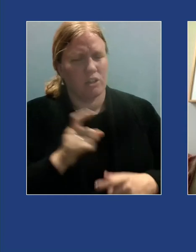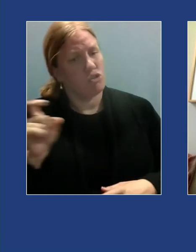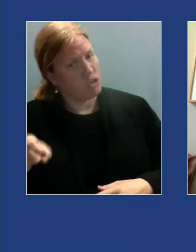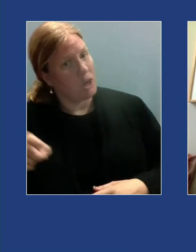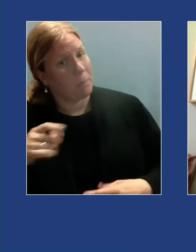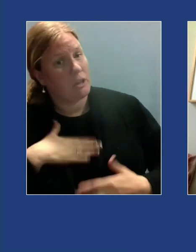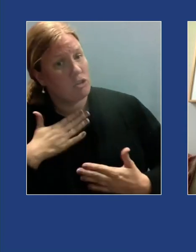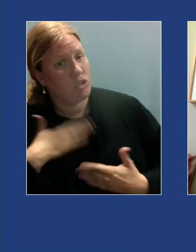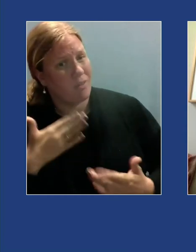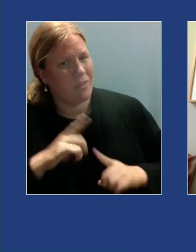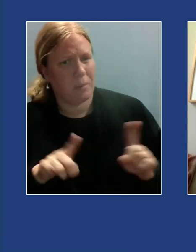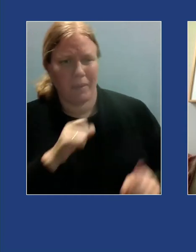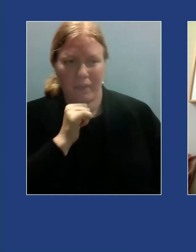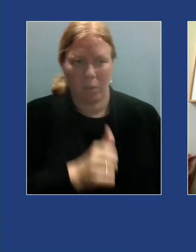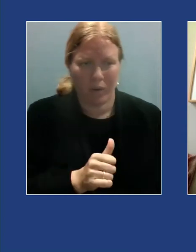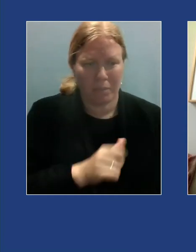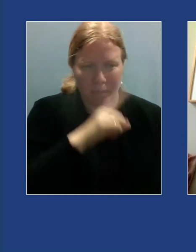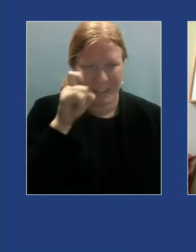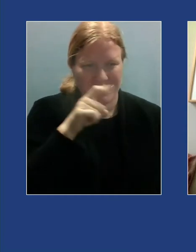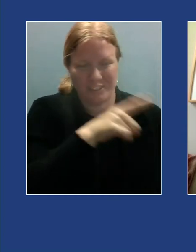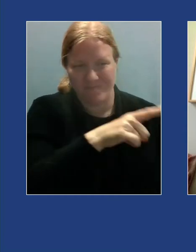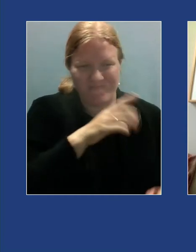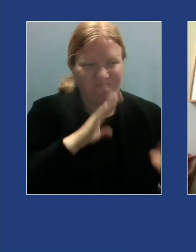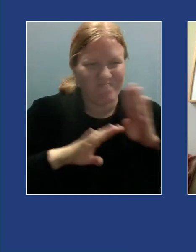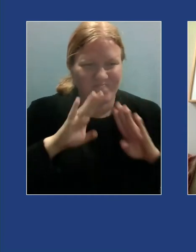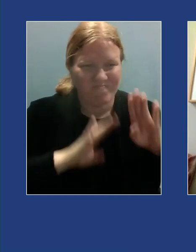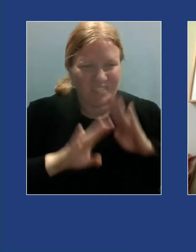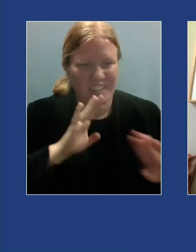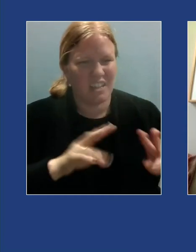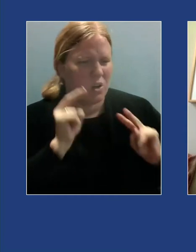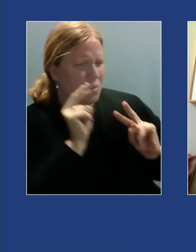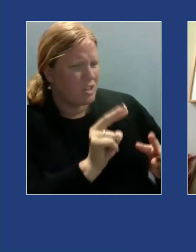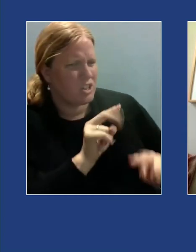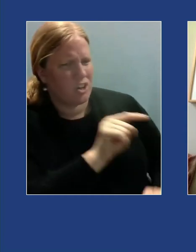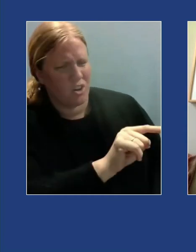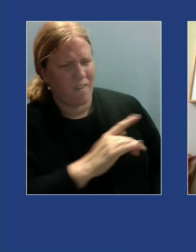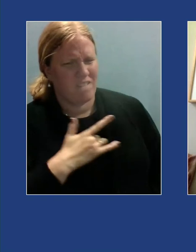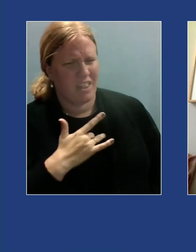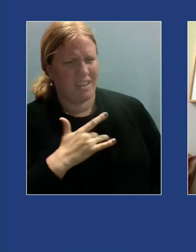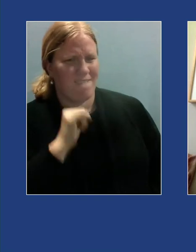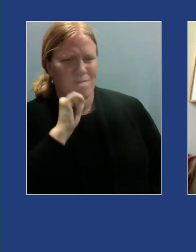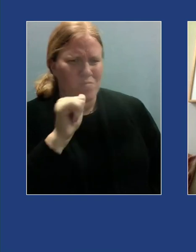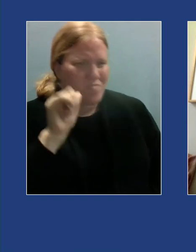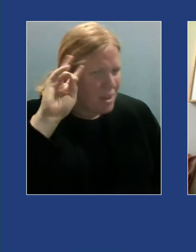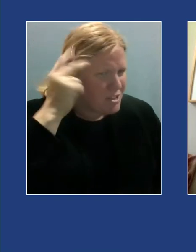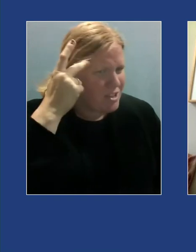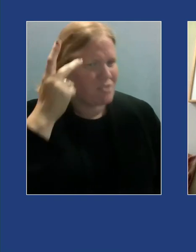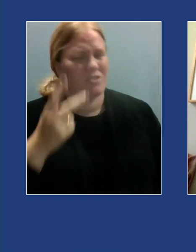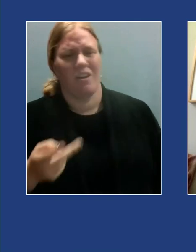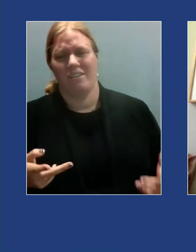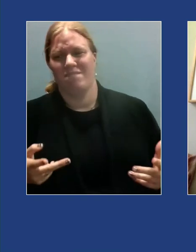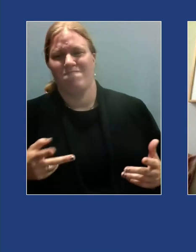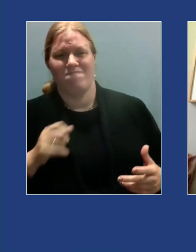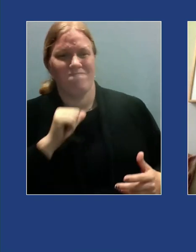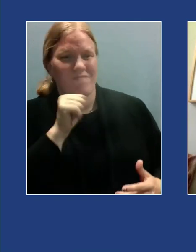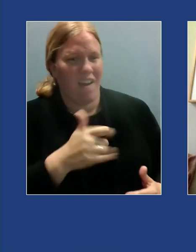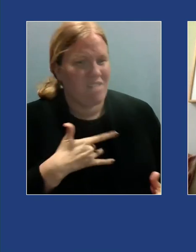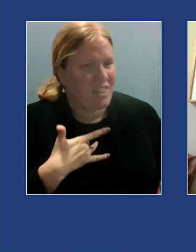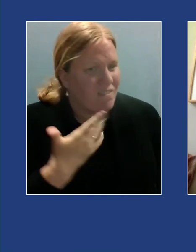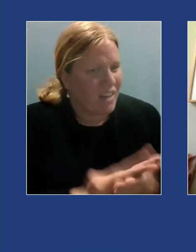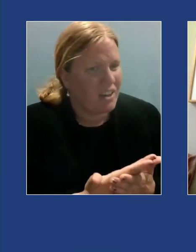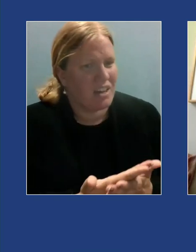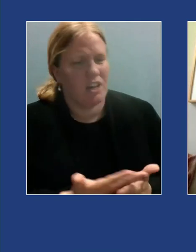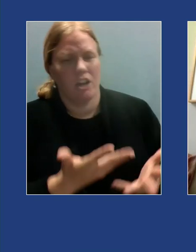at the presence of Bria's frustration witnessing her feeling misunderstood and invalidated so many moments where she wanted one thing